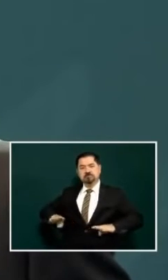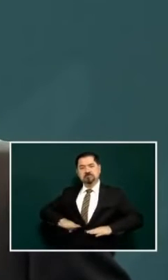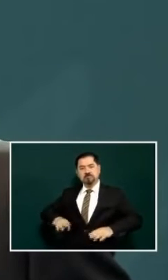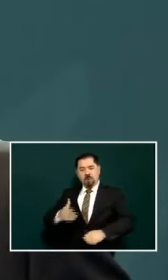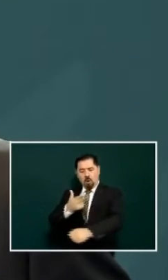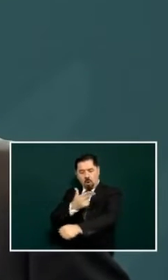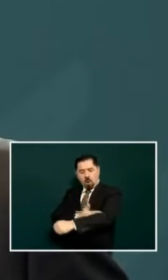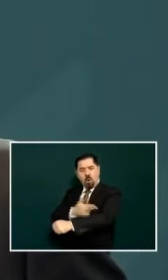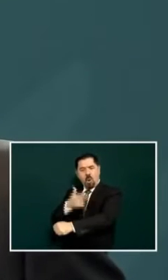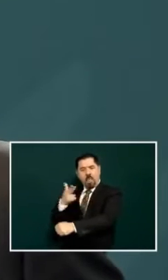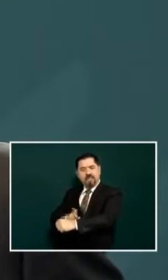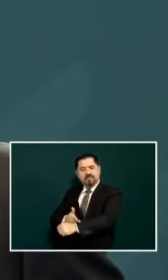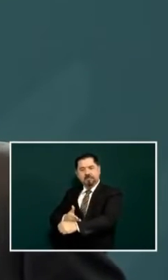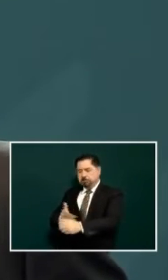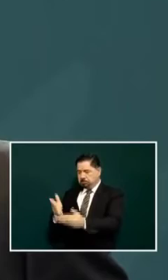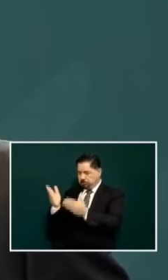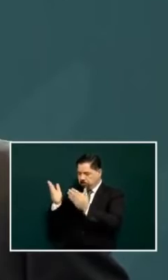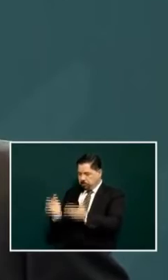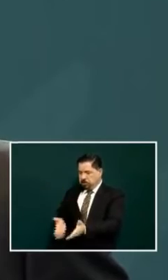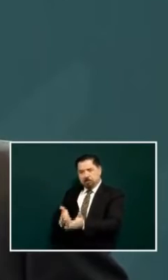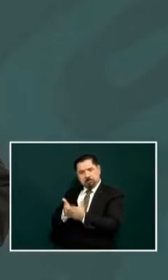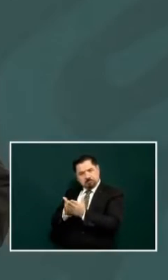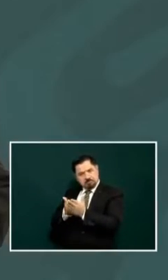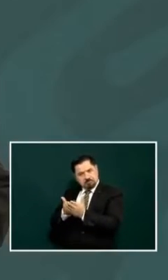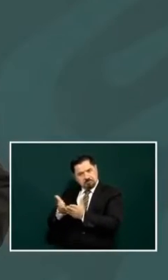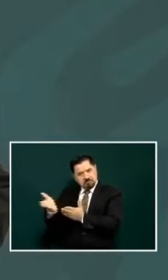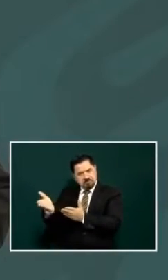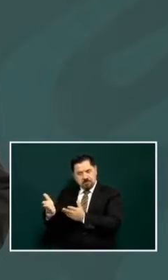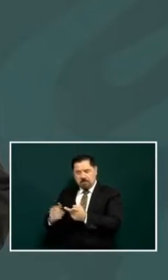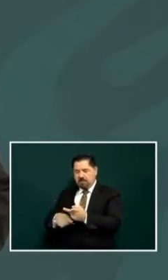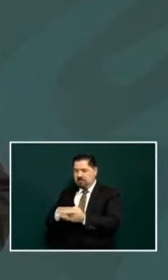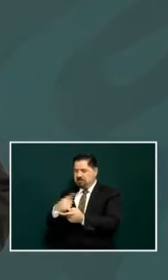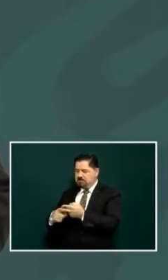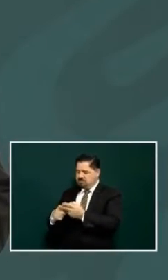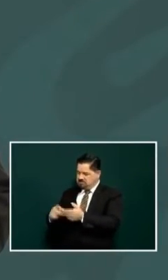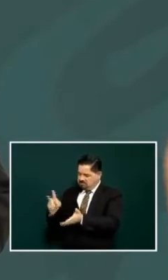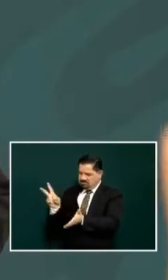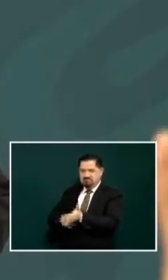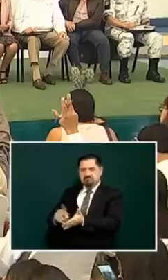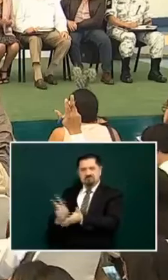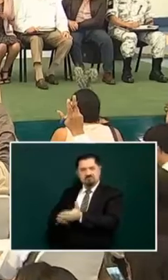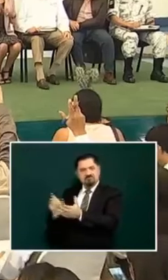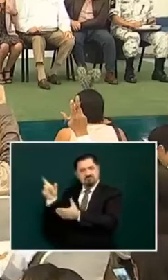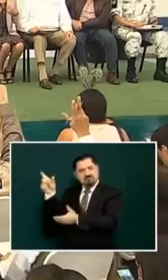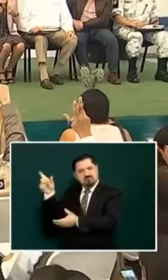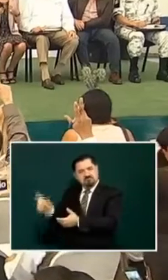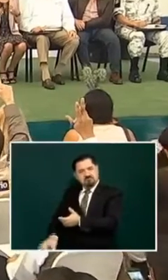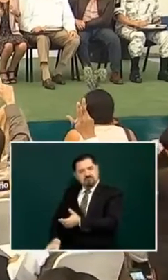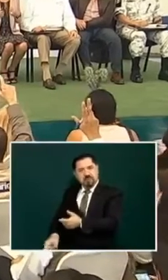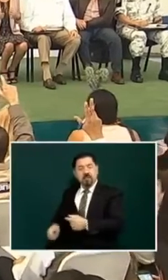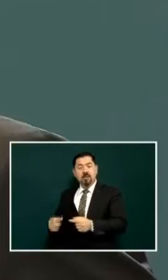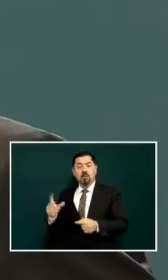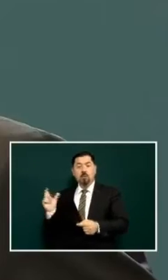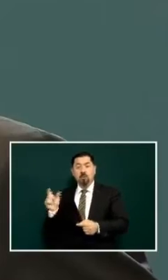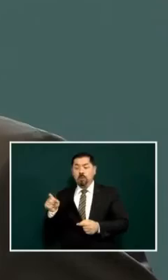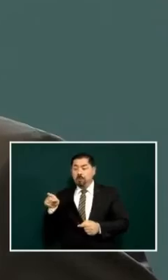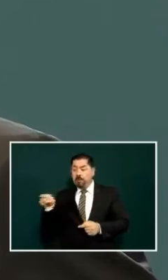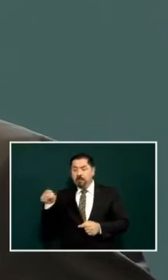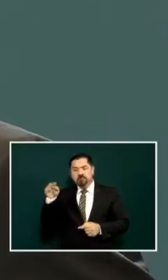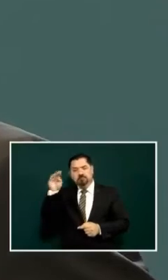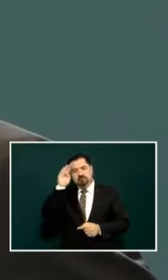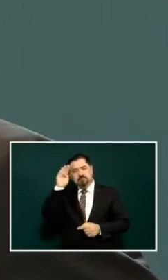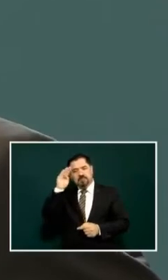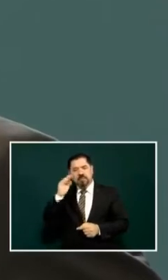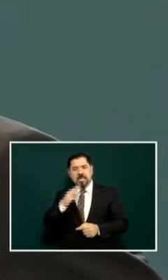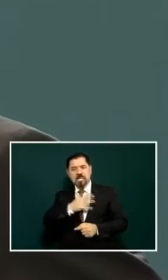behavior that acts with honesty and correctness and principles the one that wants